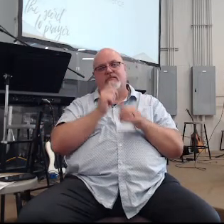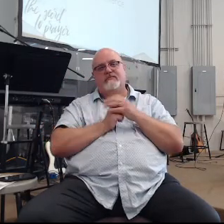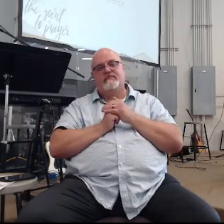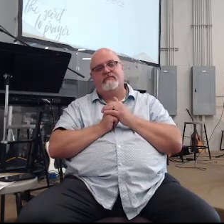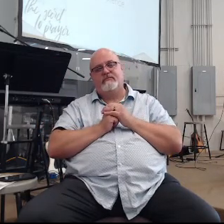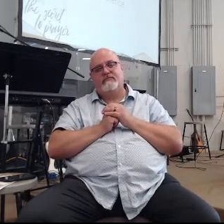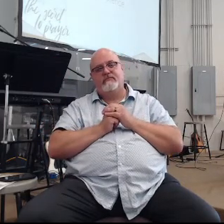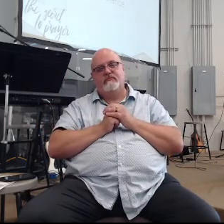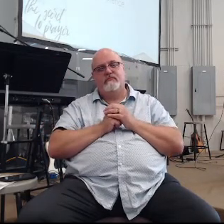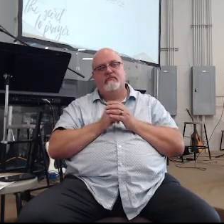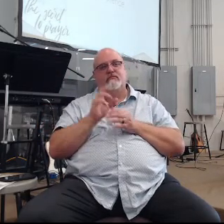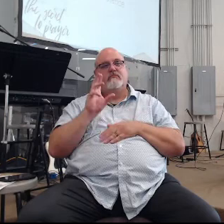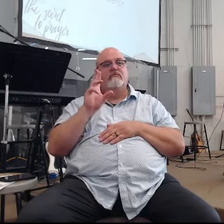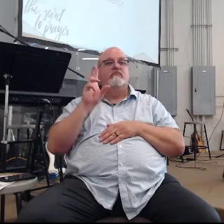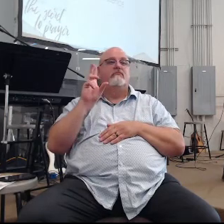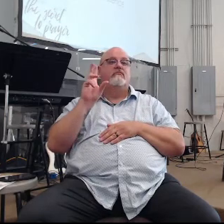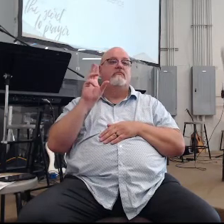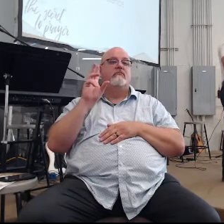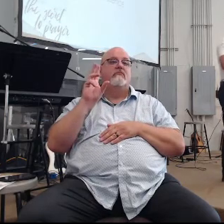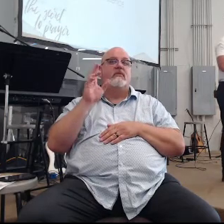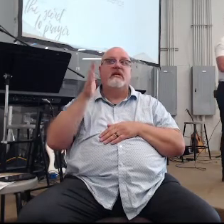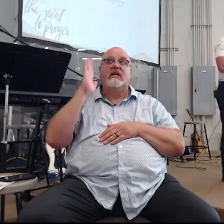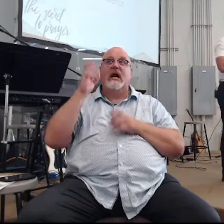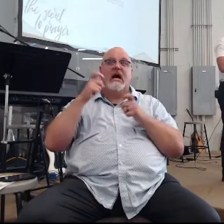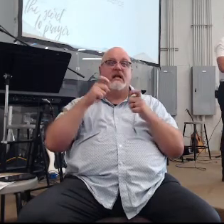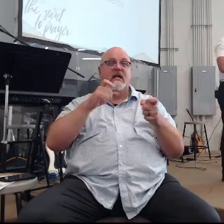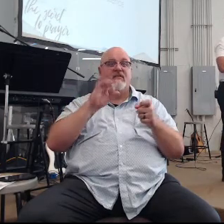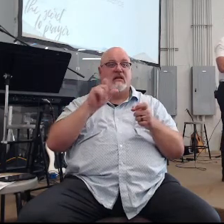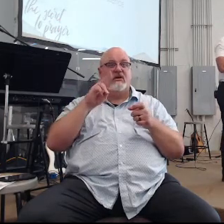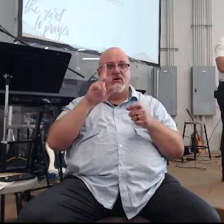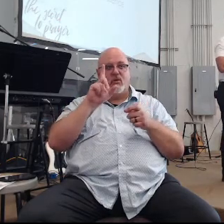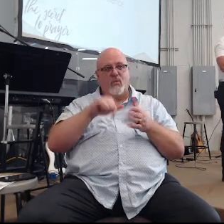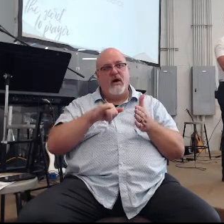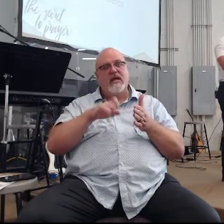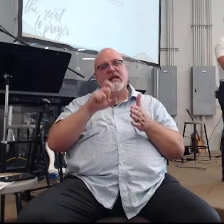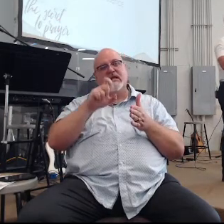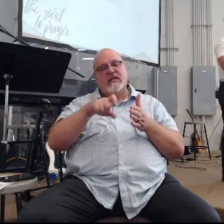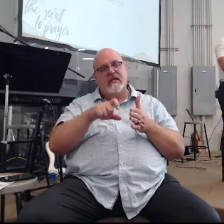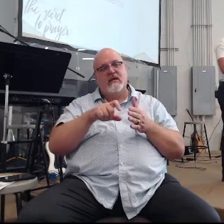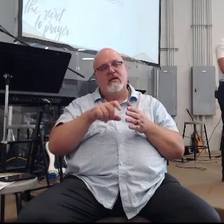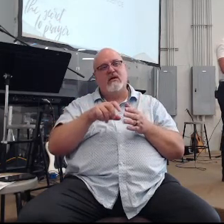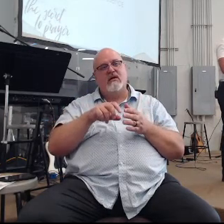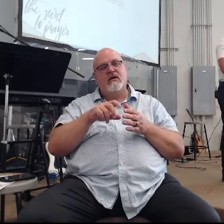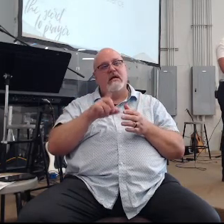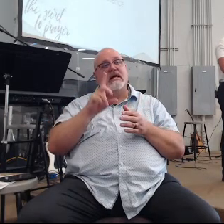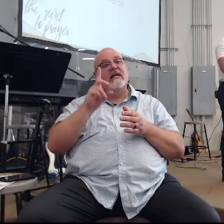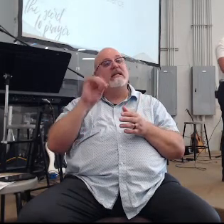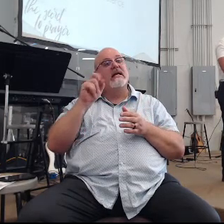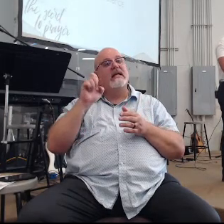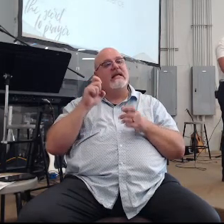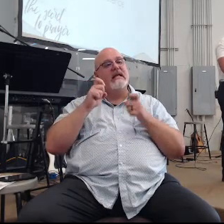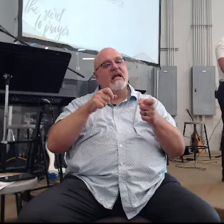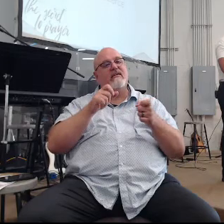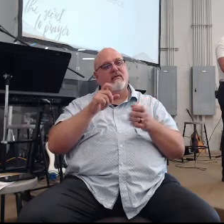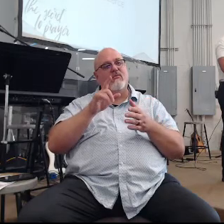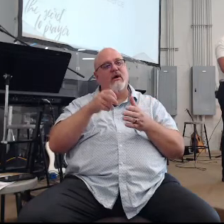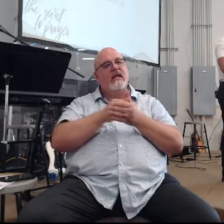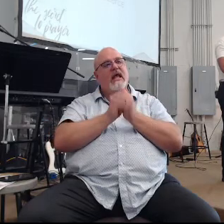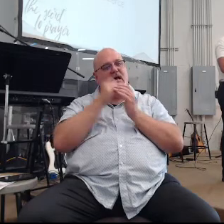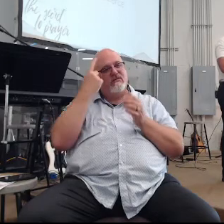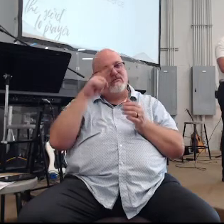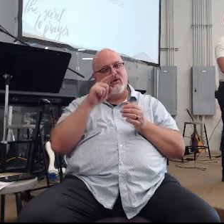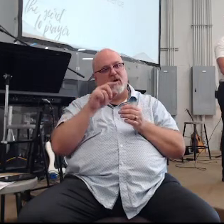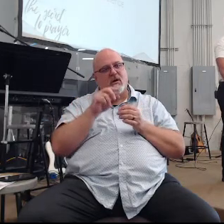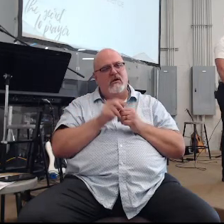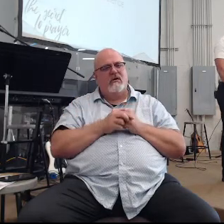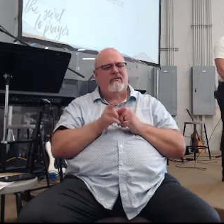did God give Elijah what he needed or what I'm sorry did he give him what he asked for no he asked to die did he give him what